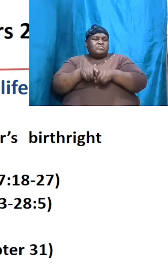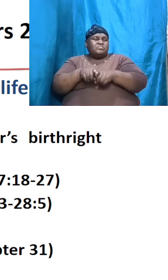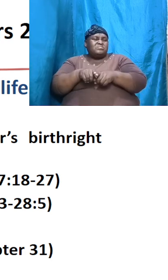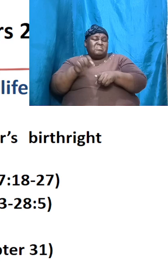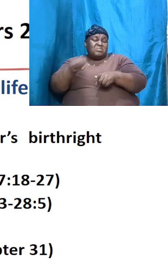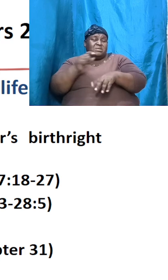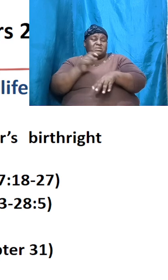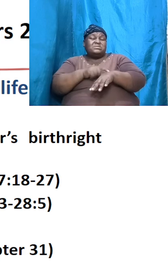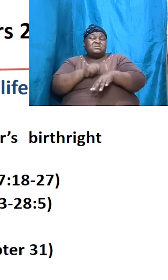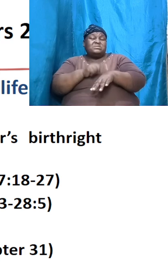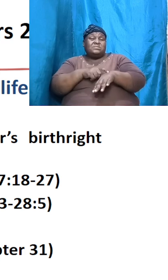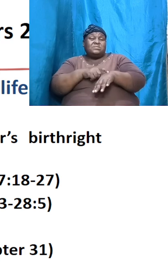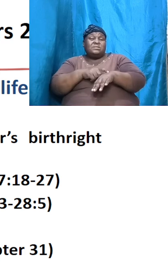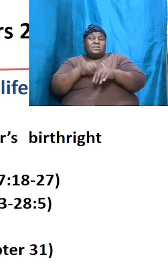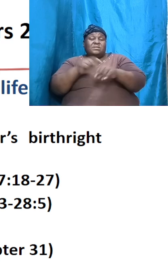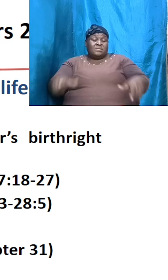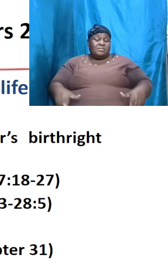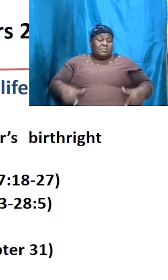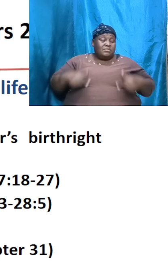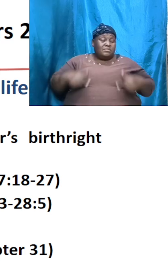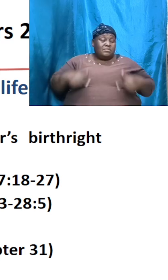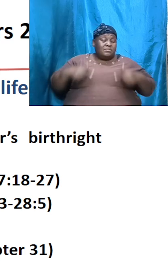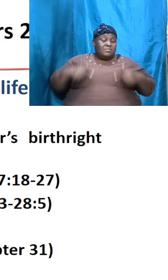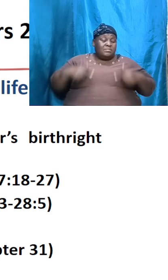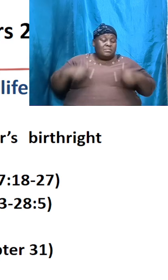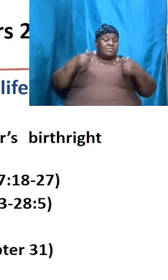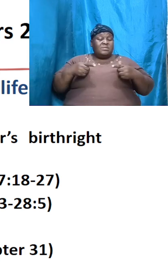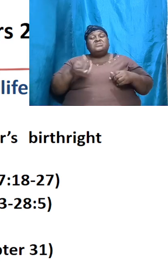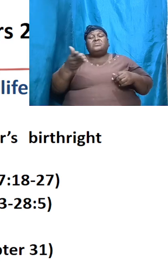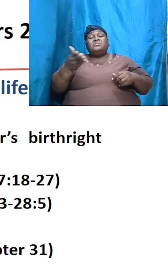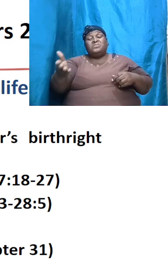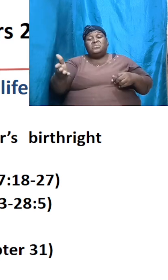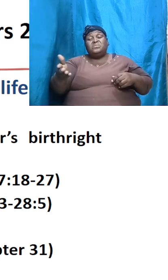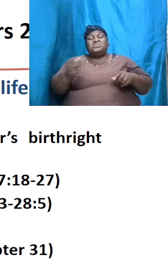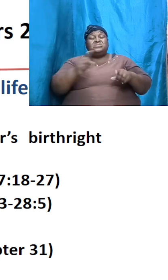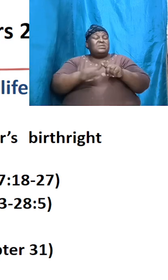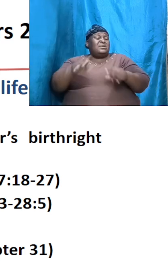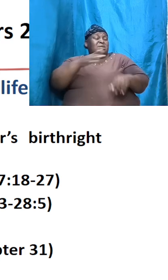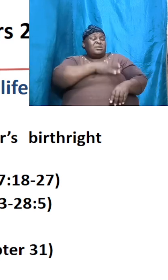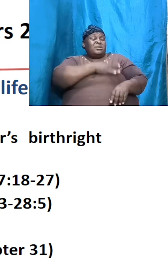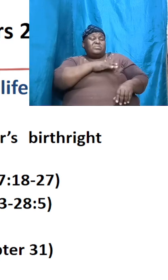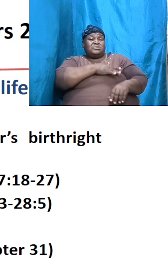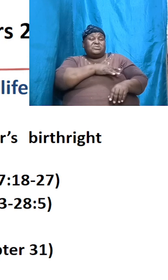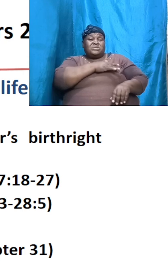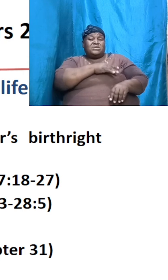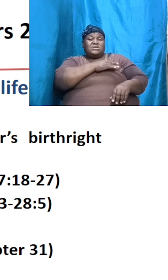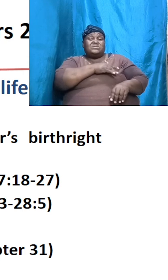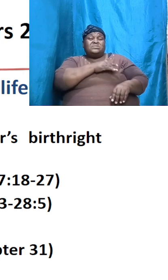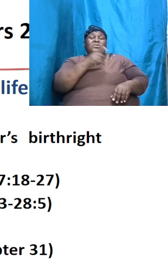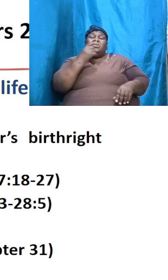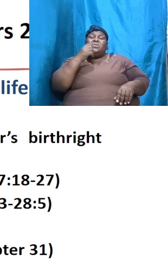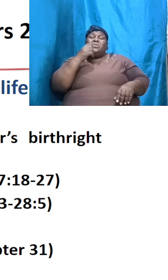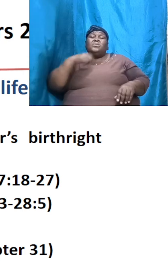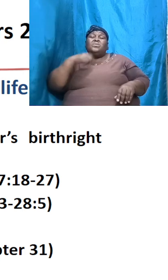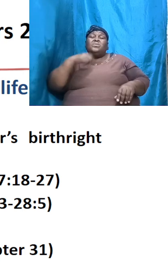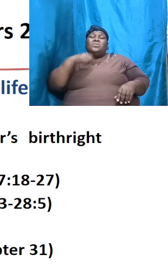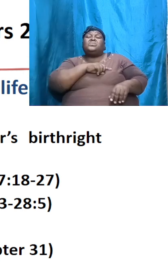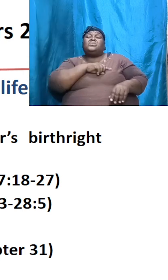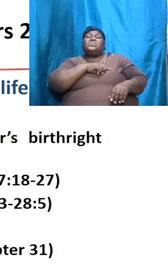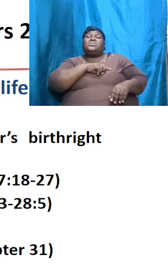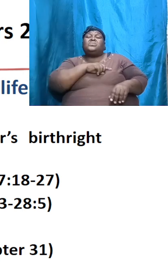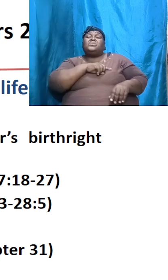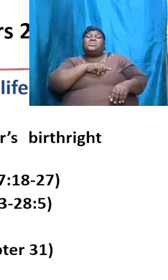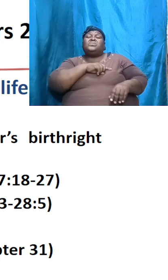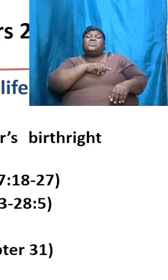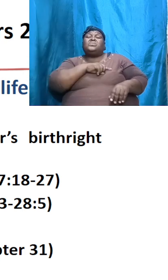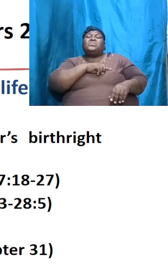point in our walk there are still those who can't even appreciate who we are as brothers